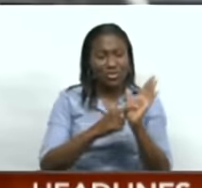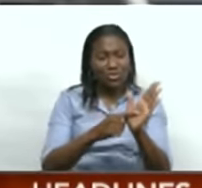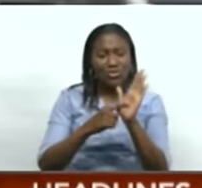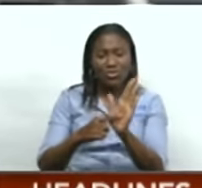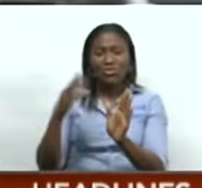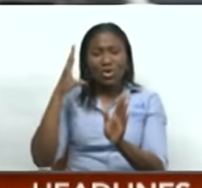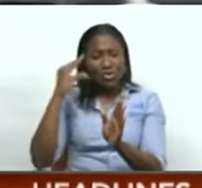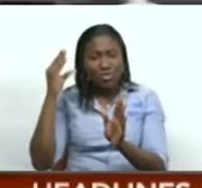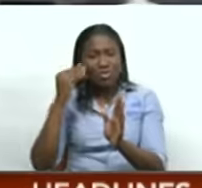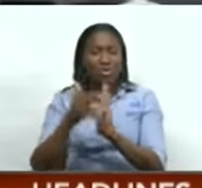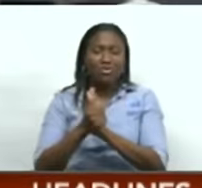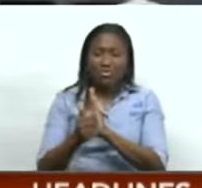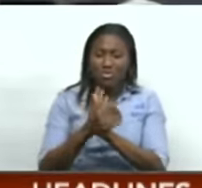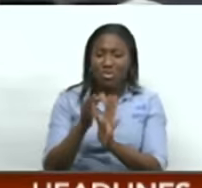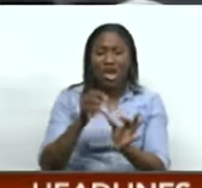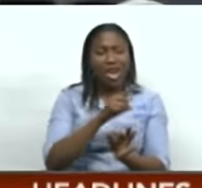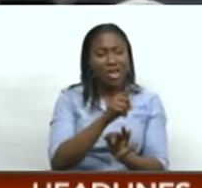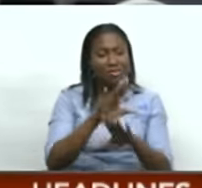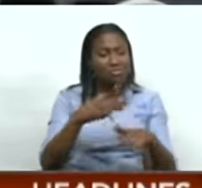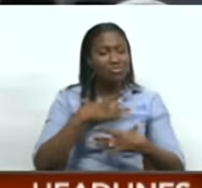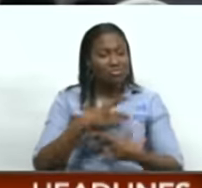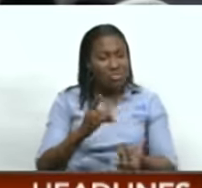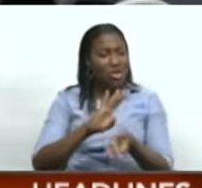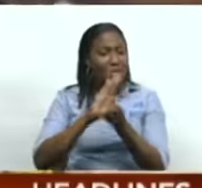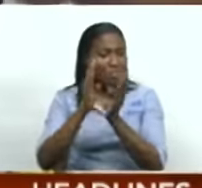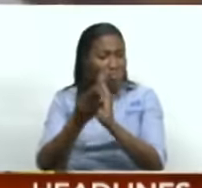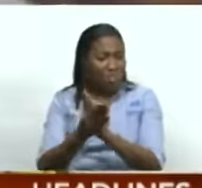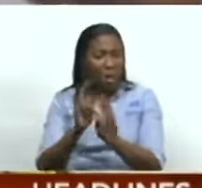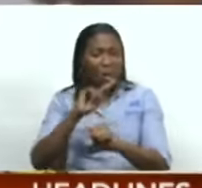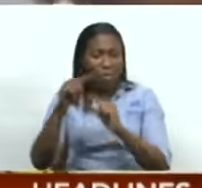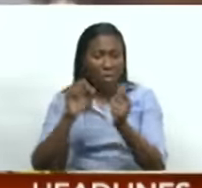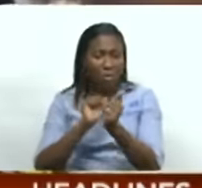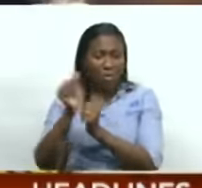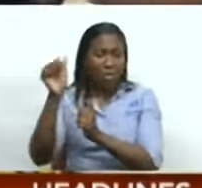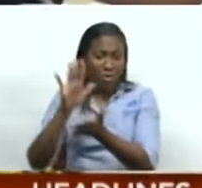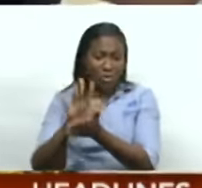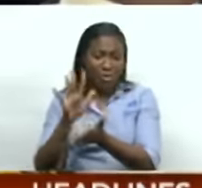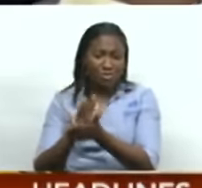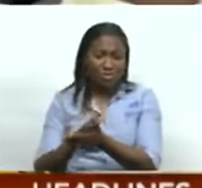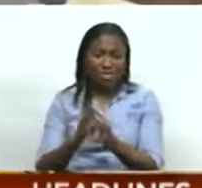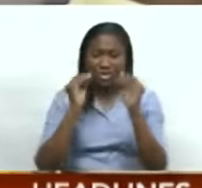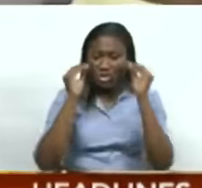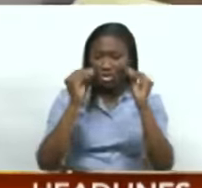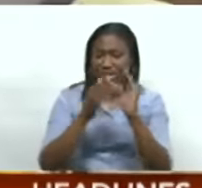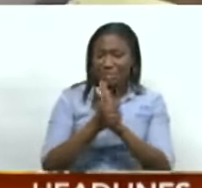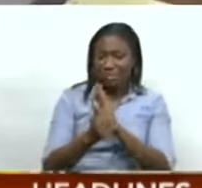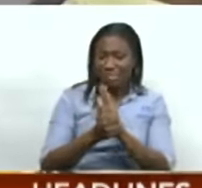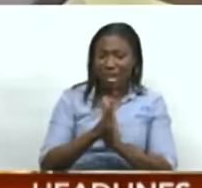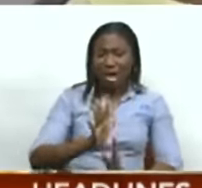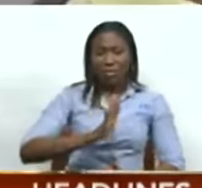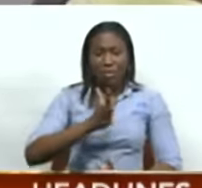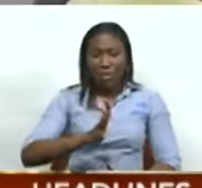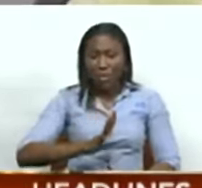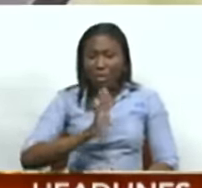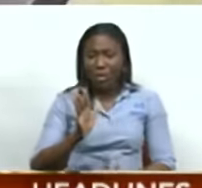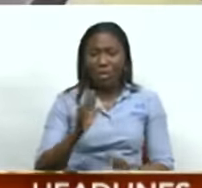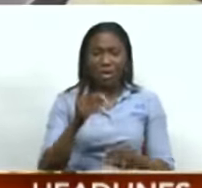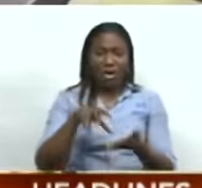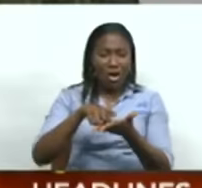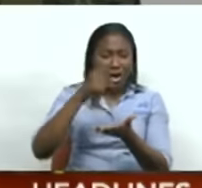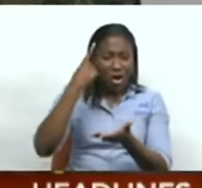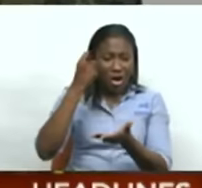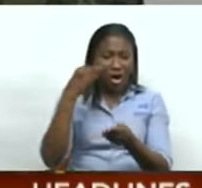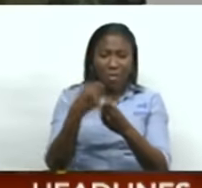expertise with the special visitors. Students were also offered workshops on etiquette, resume writing and financial literacy, among